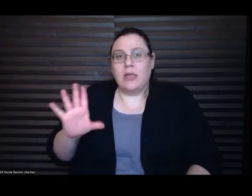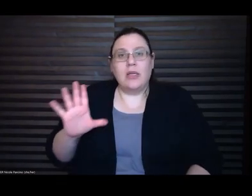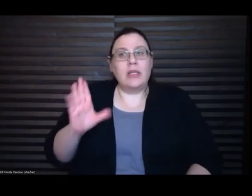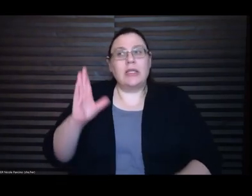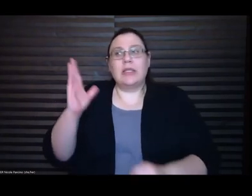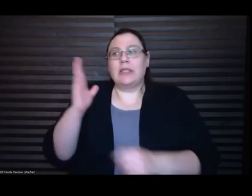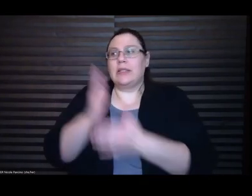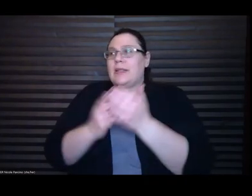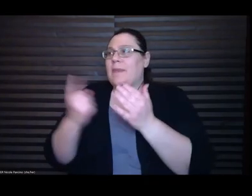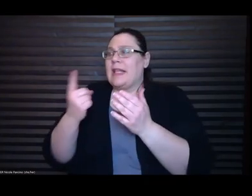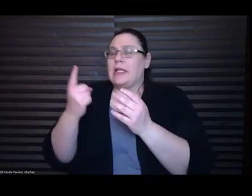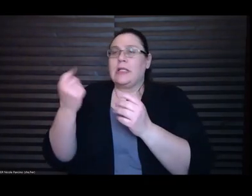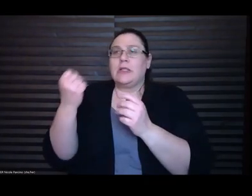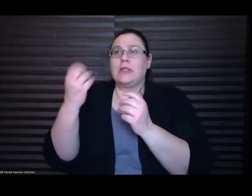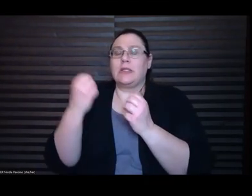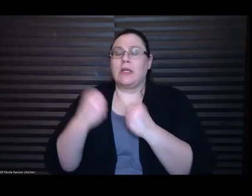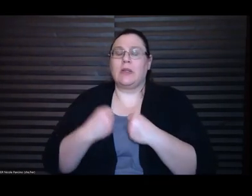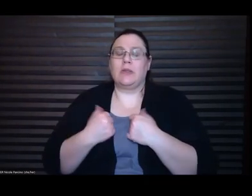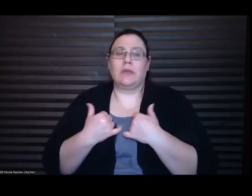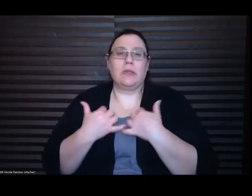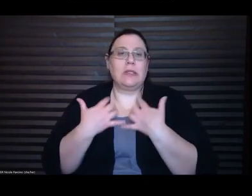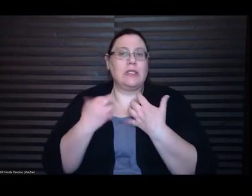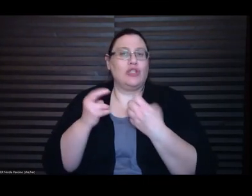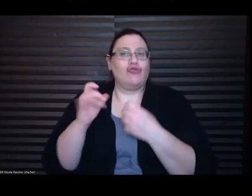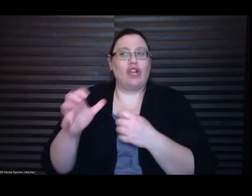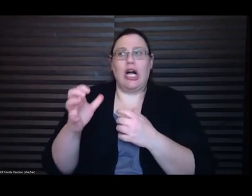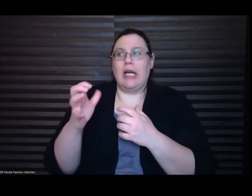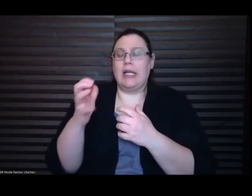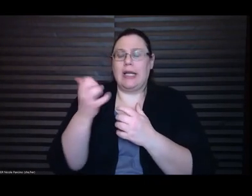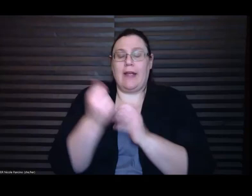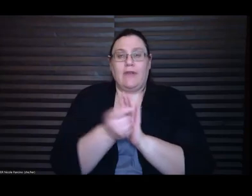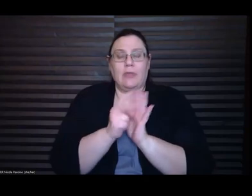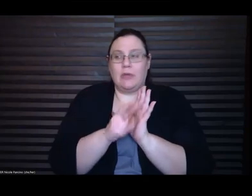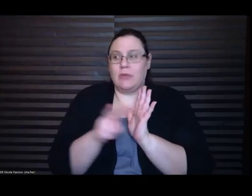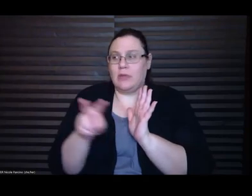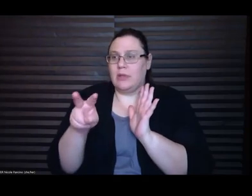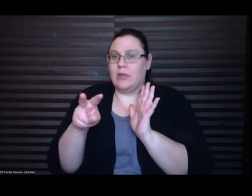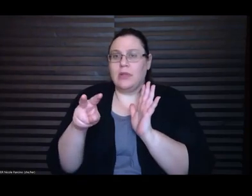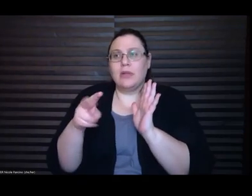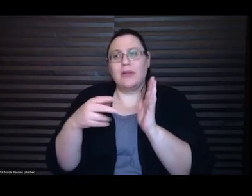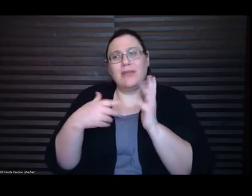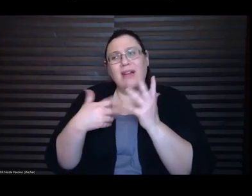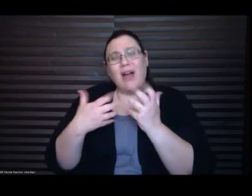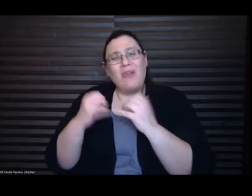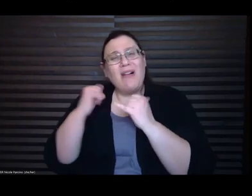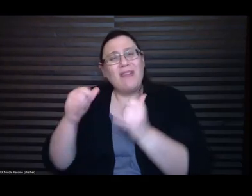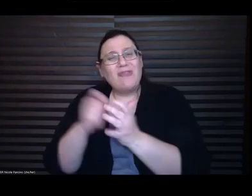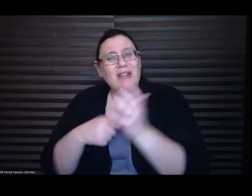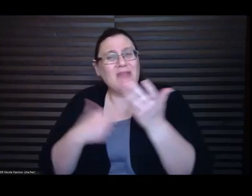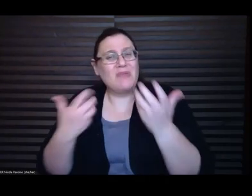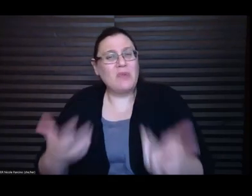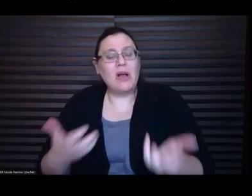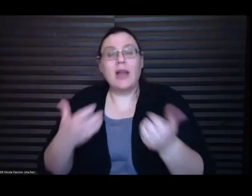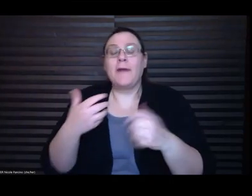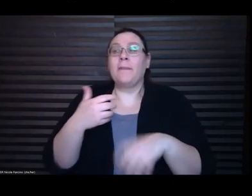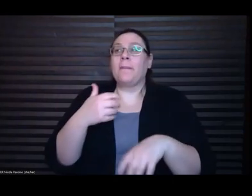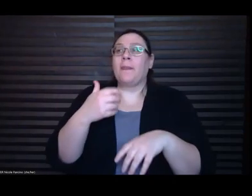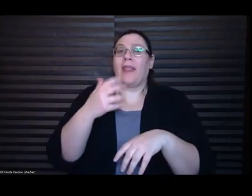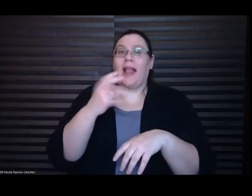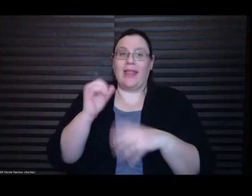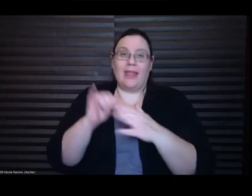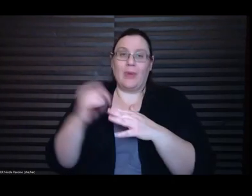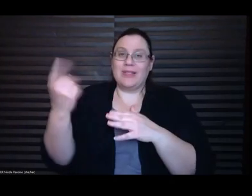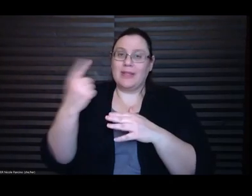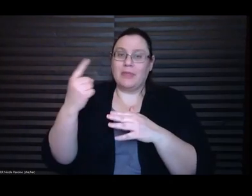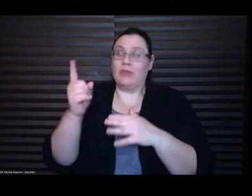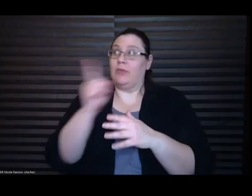I was like I want to write like that or I want to you know and that that was something that was like really important to me and I remember like it's like funny because like